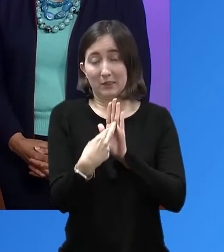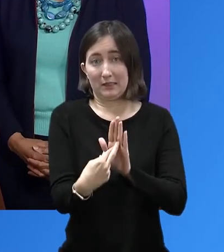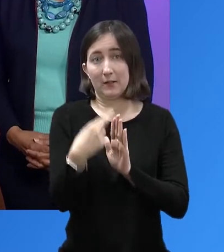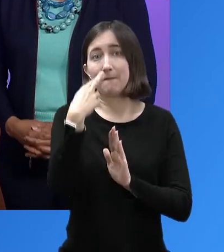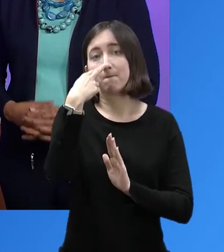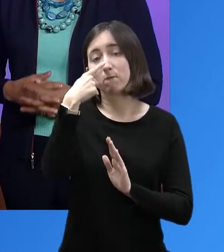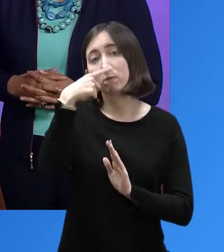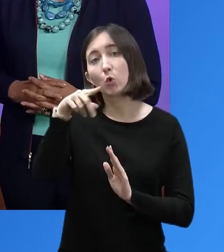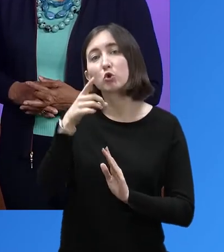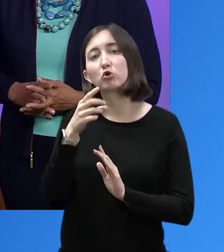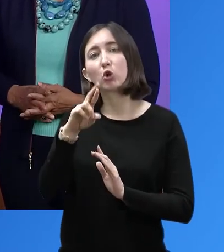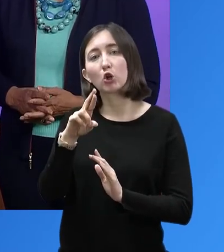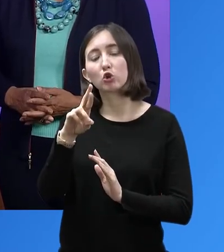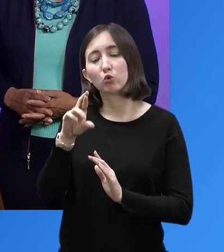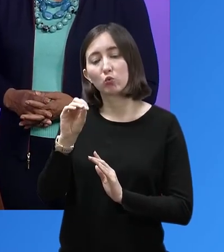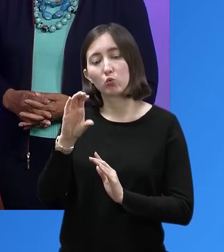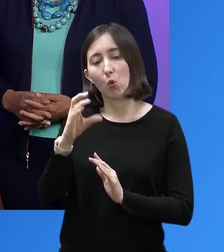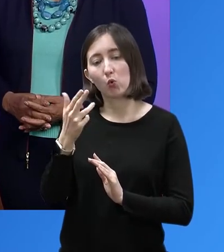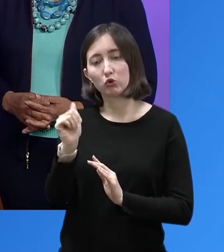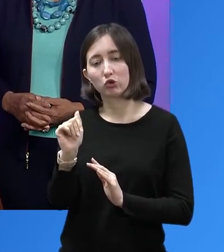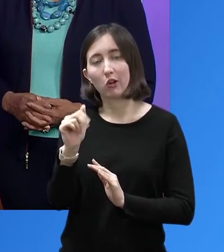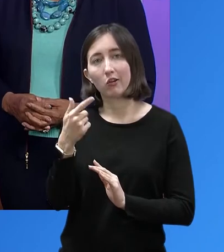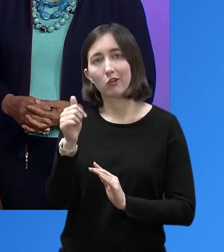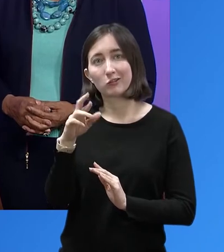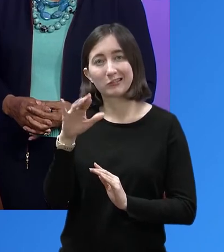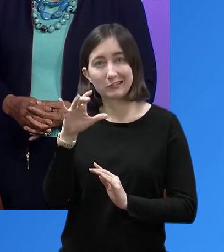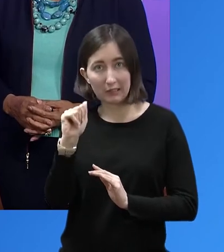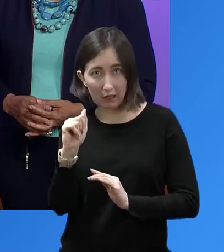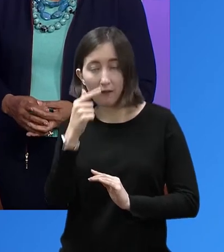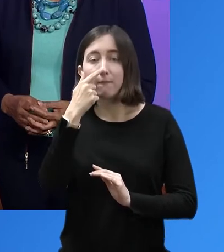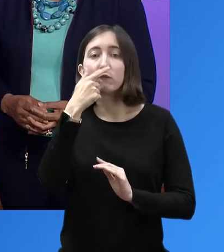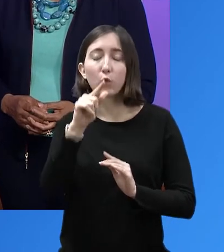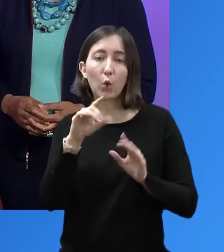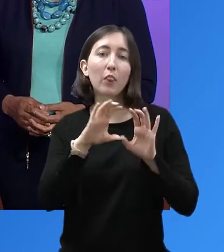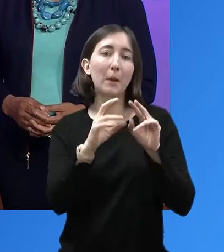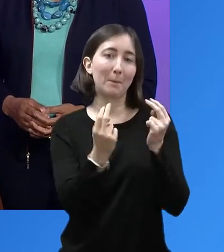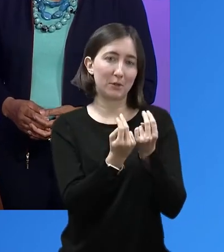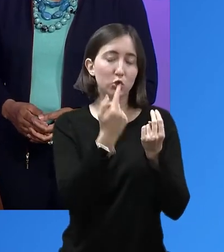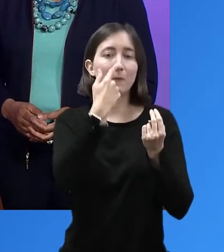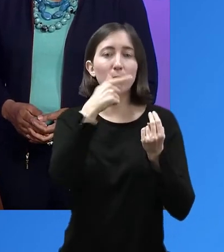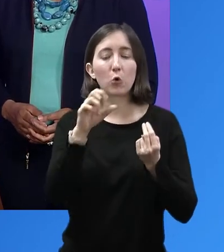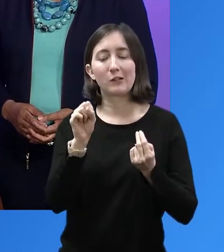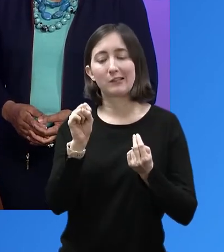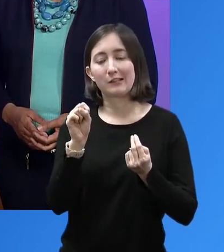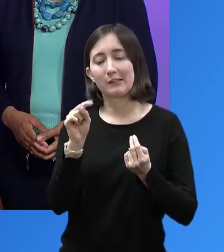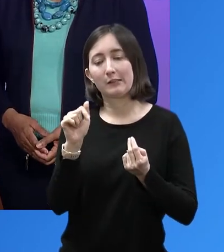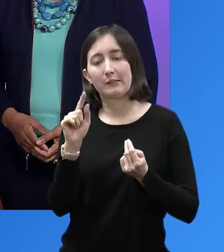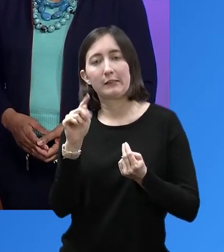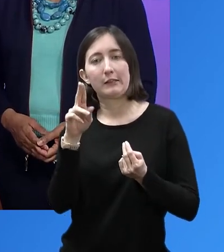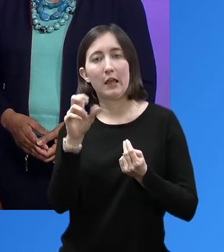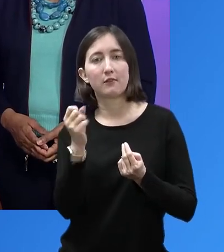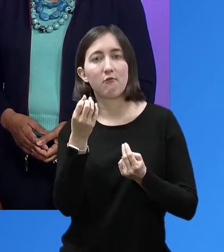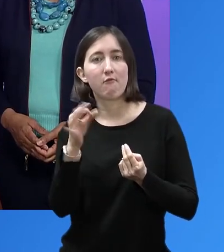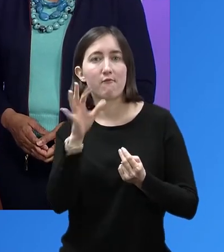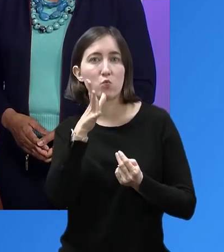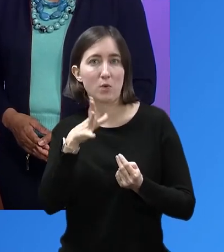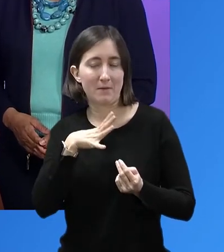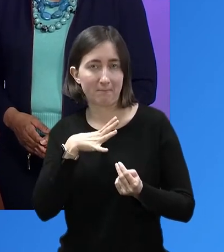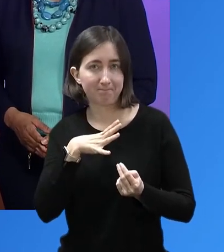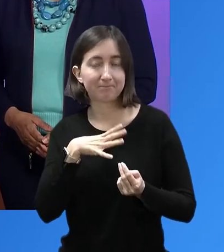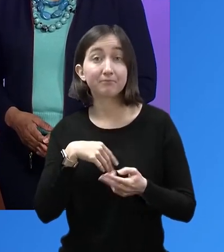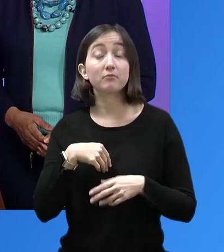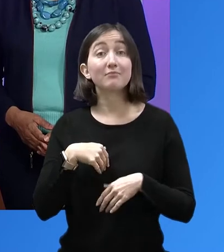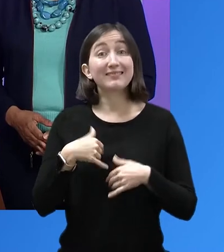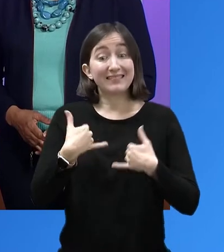-Garcia as an appointee on the Mayor's Commission on the Status of Women. And we're here tonight to introduce a new segment